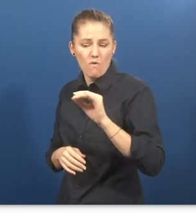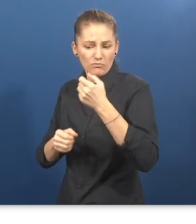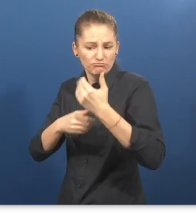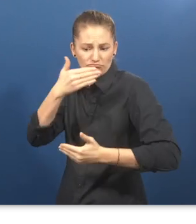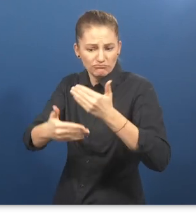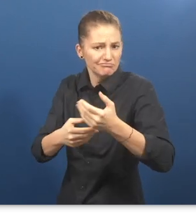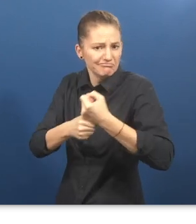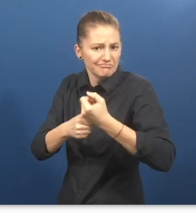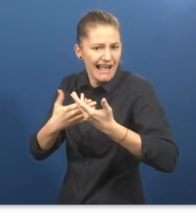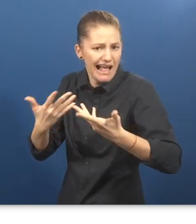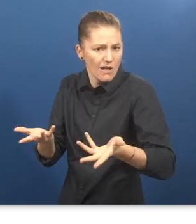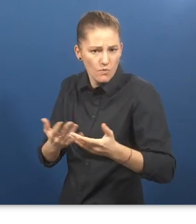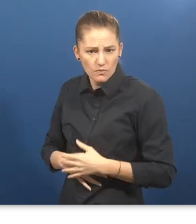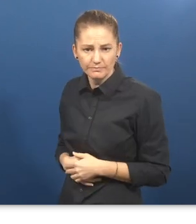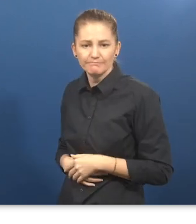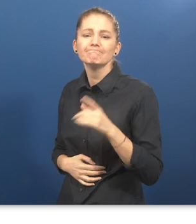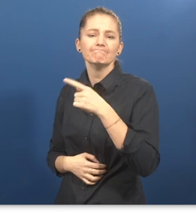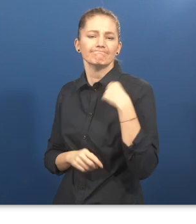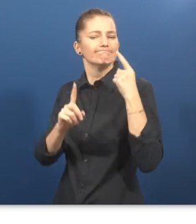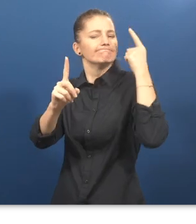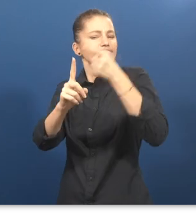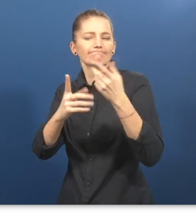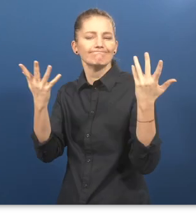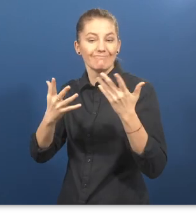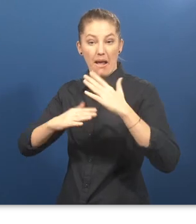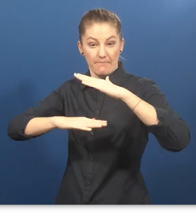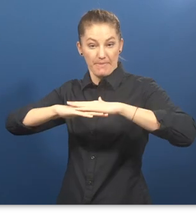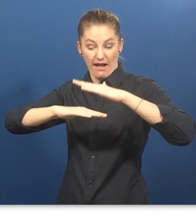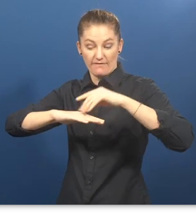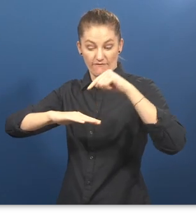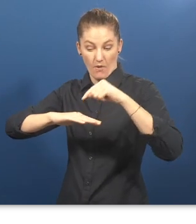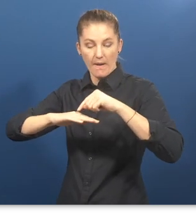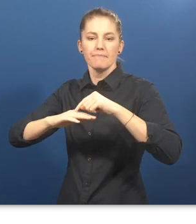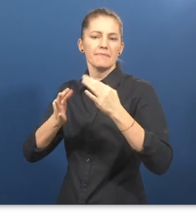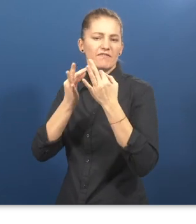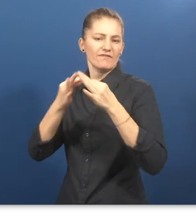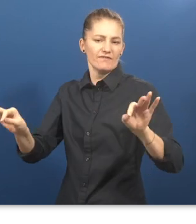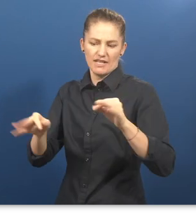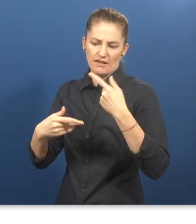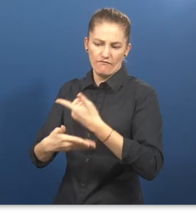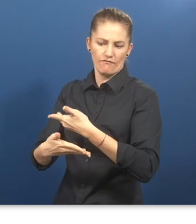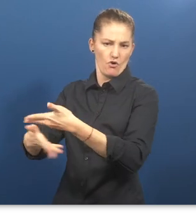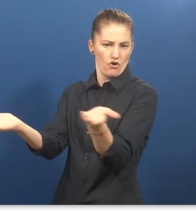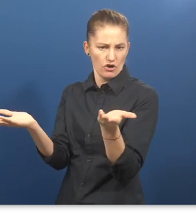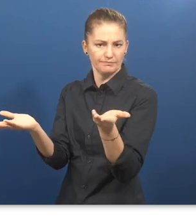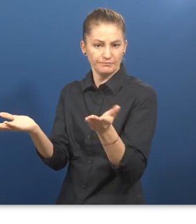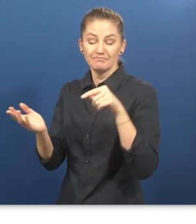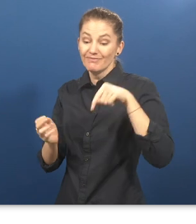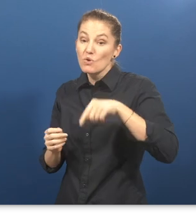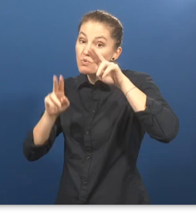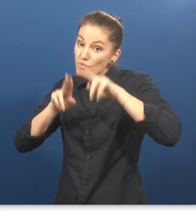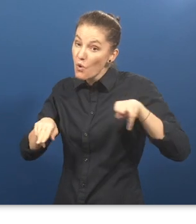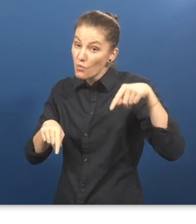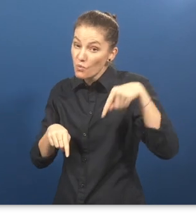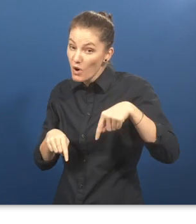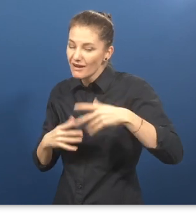Endre Olsvik Elbestad, founder Seinler. We aim to make the platform free for end users. So in